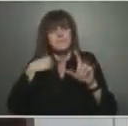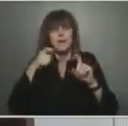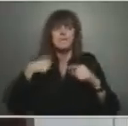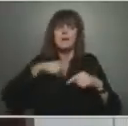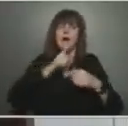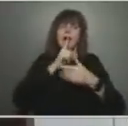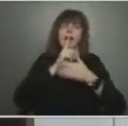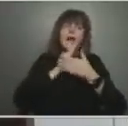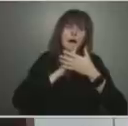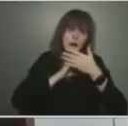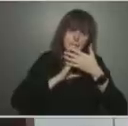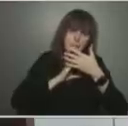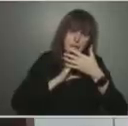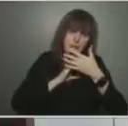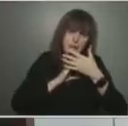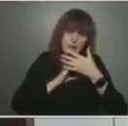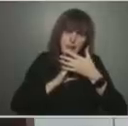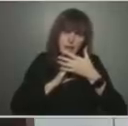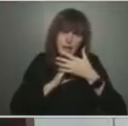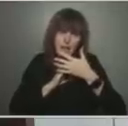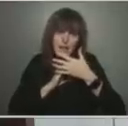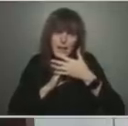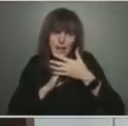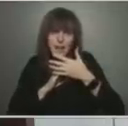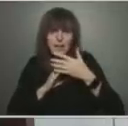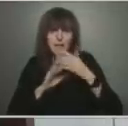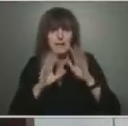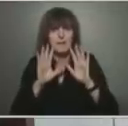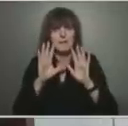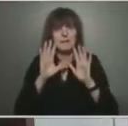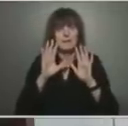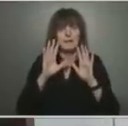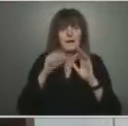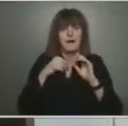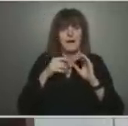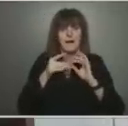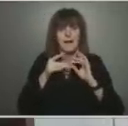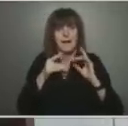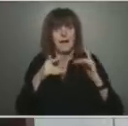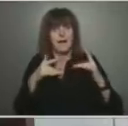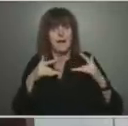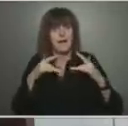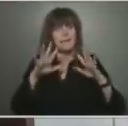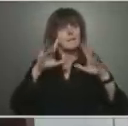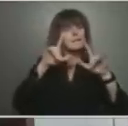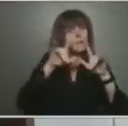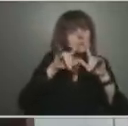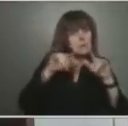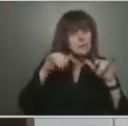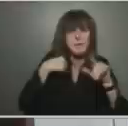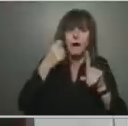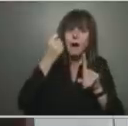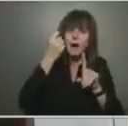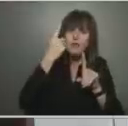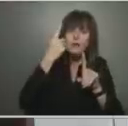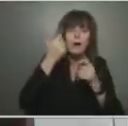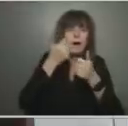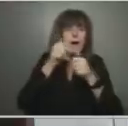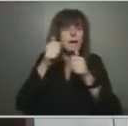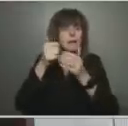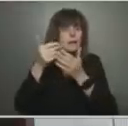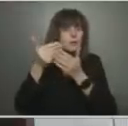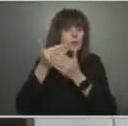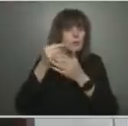humility that I can make these statements. Understanding that we have to monitor for any new variant, any change in the protection from the